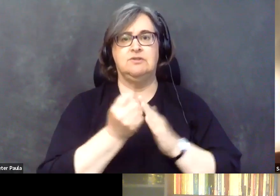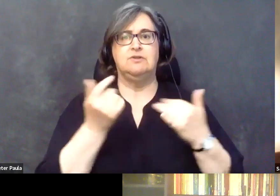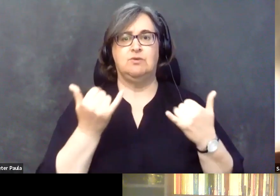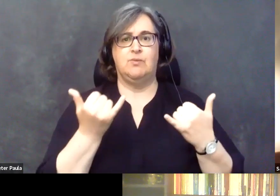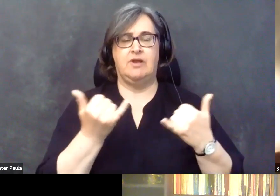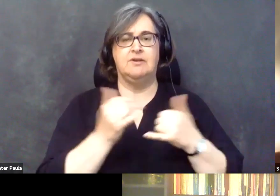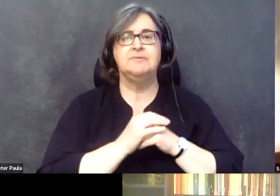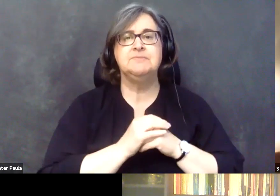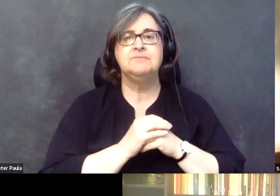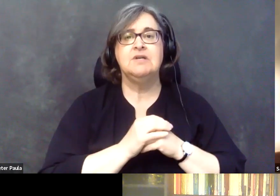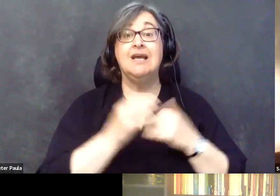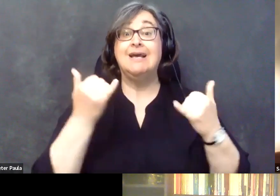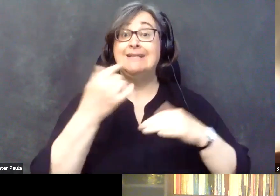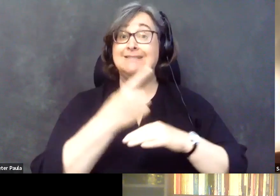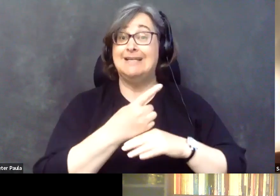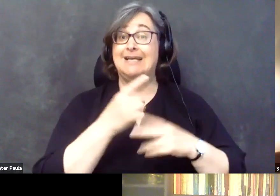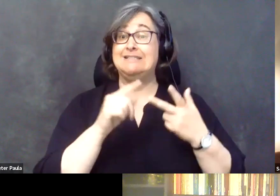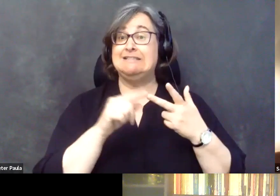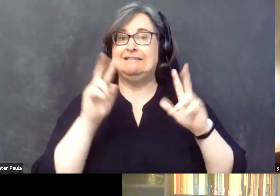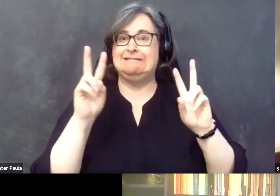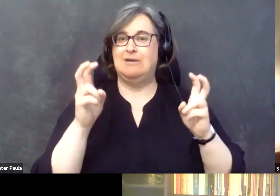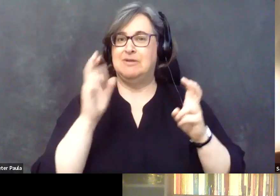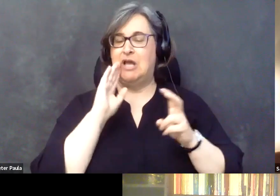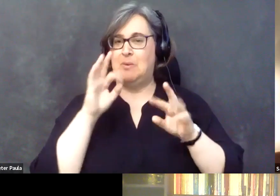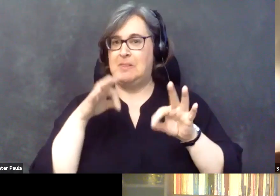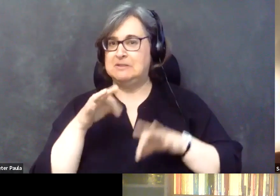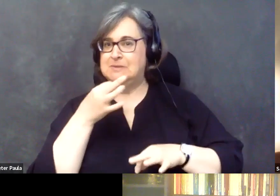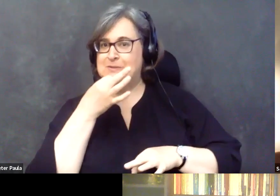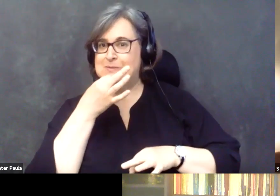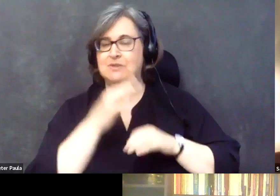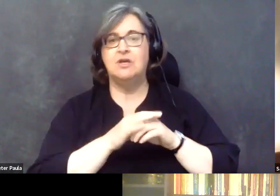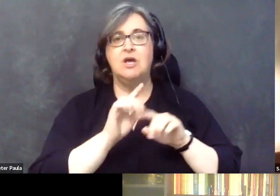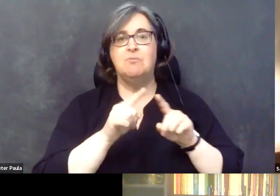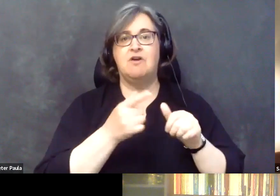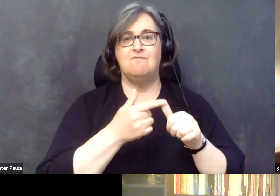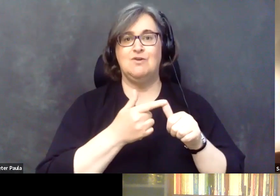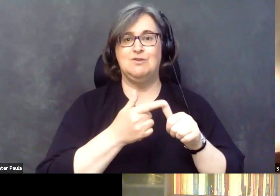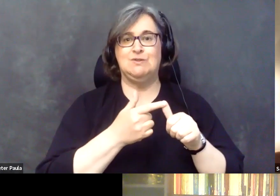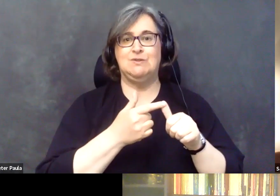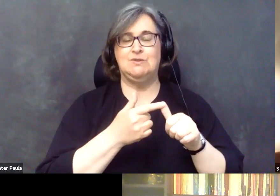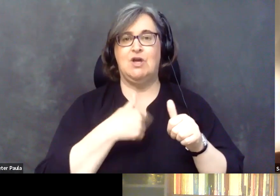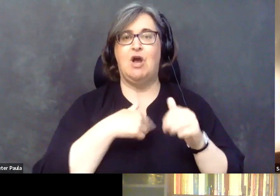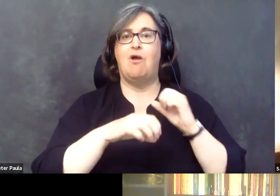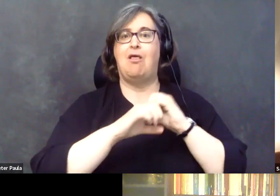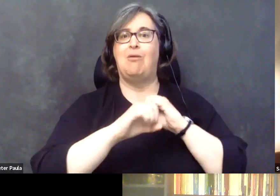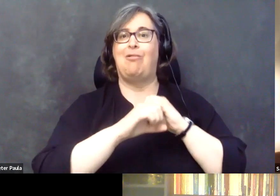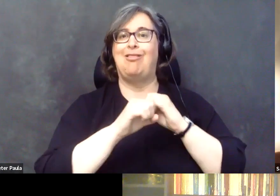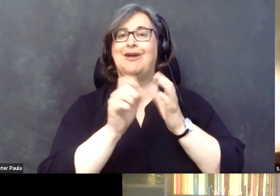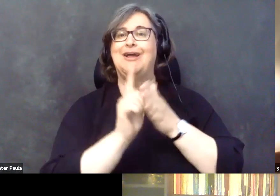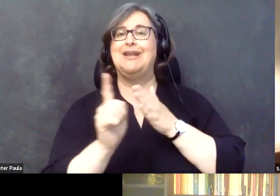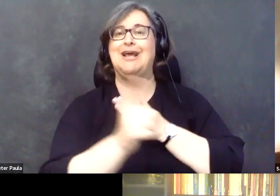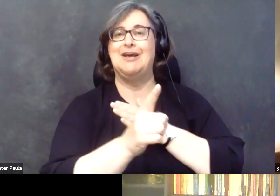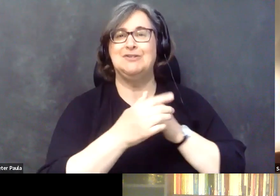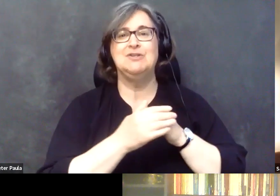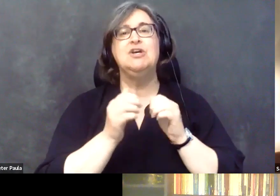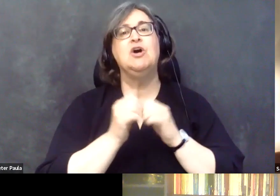find ourselves. Today's topic, I'll get to in a second. But quickly, I want to plug next week's conversation with